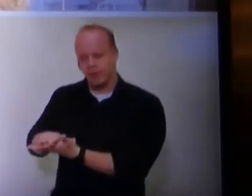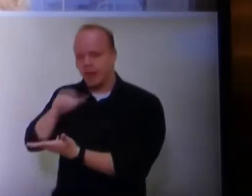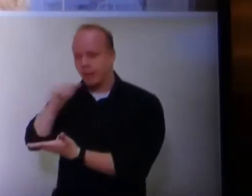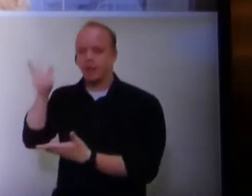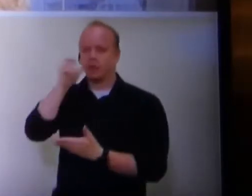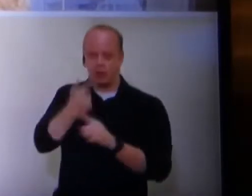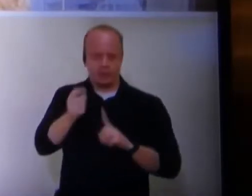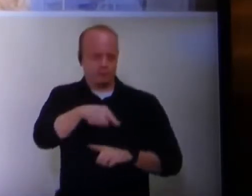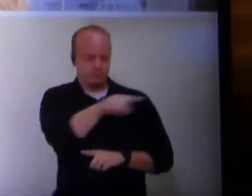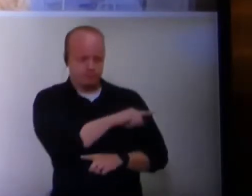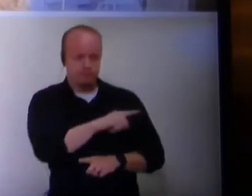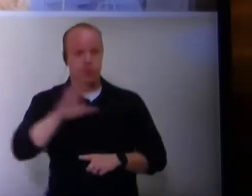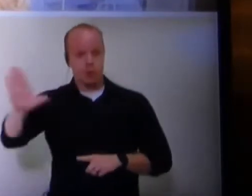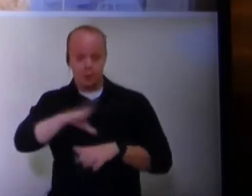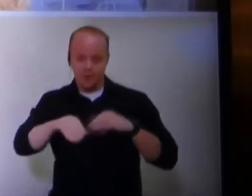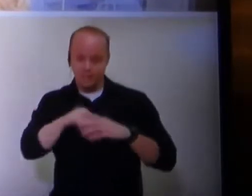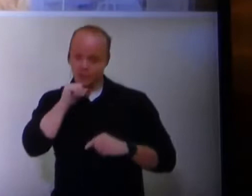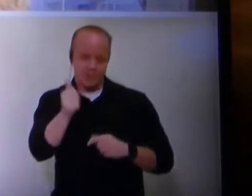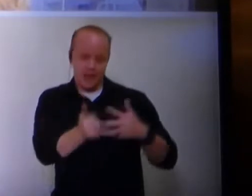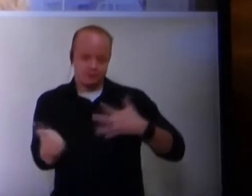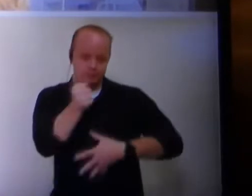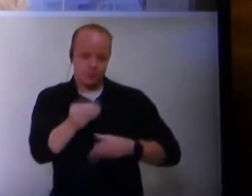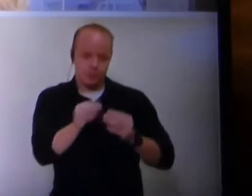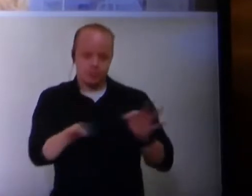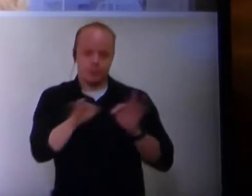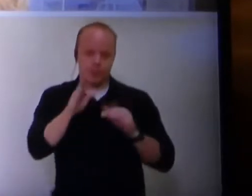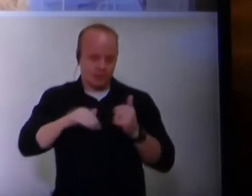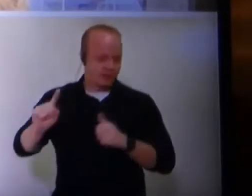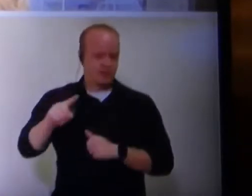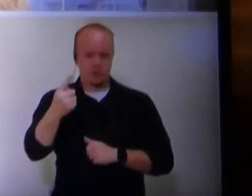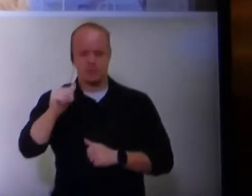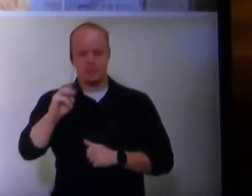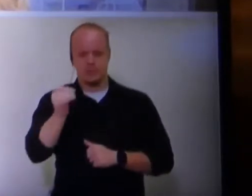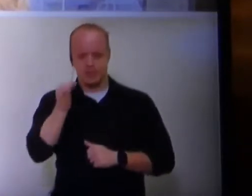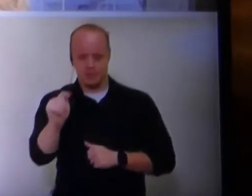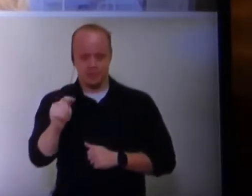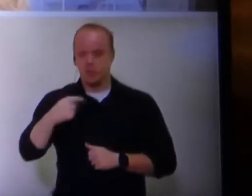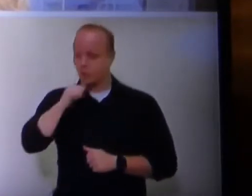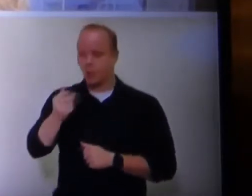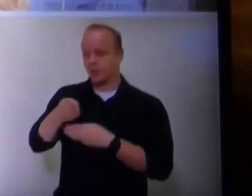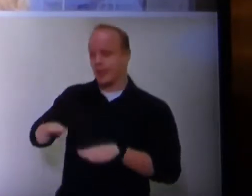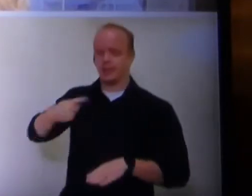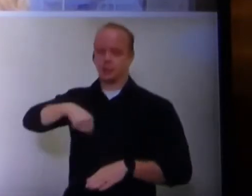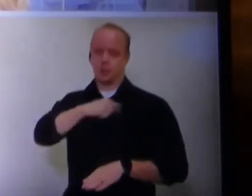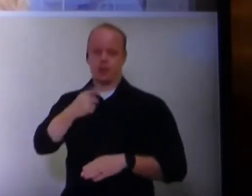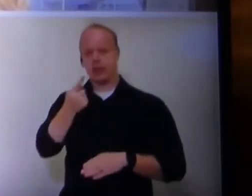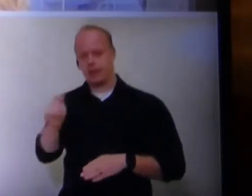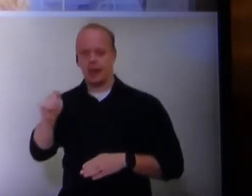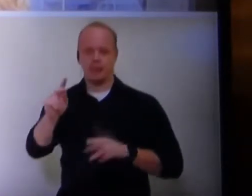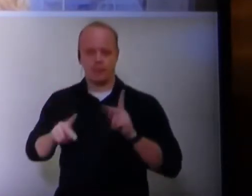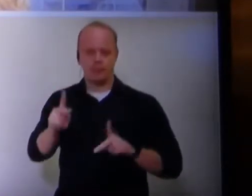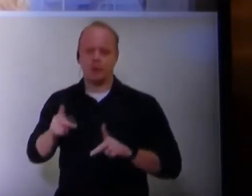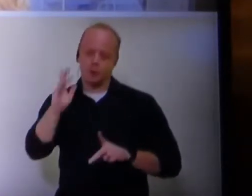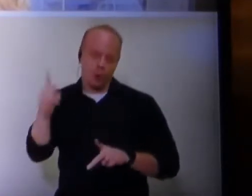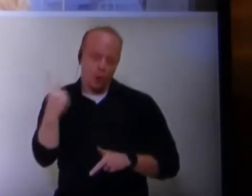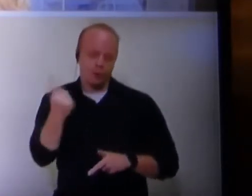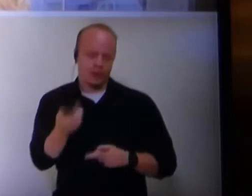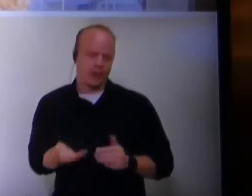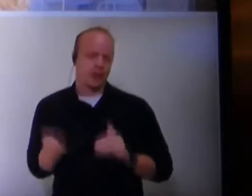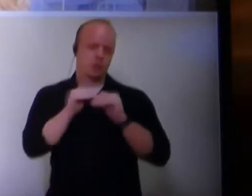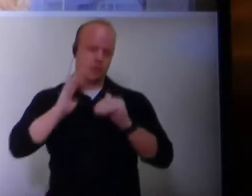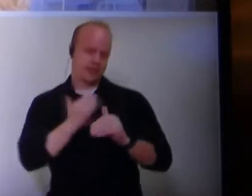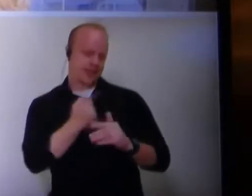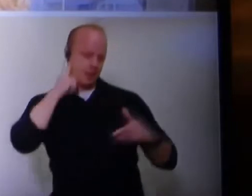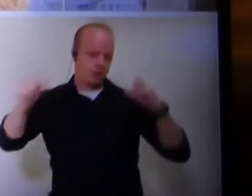Your comfort is not as important as the First Amendment. I'm pretty sure you will not silence we the people, but only increase the volume in many outlets that will be taken.